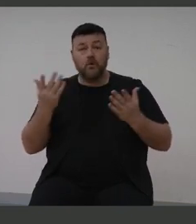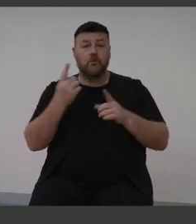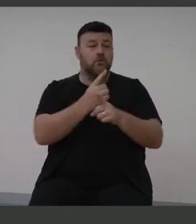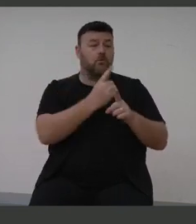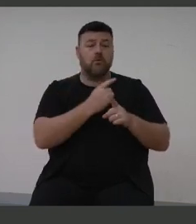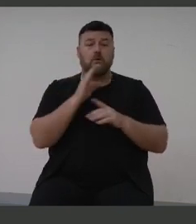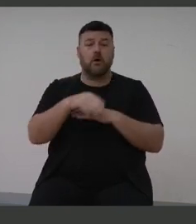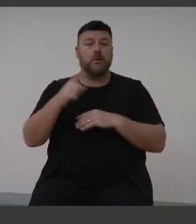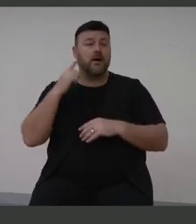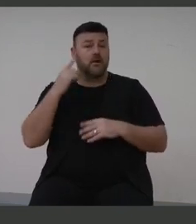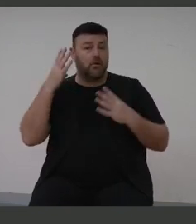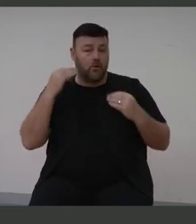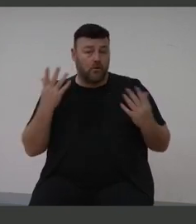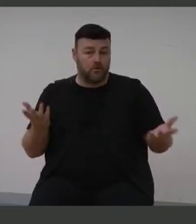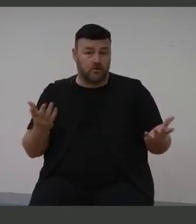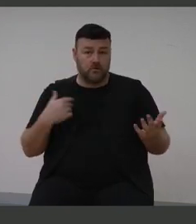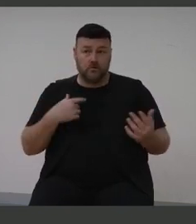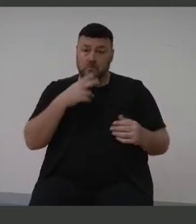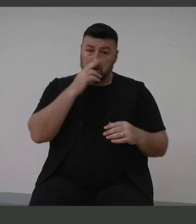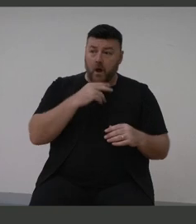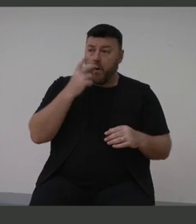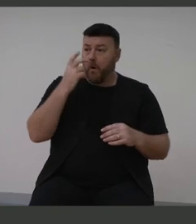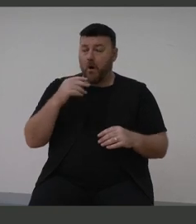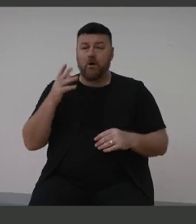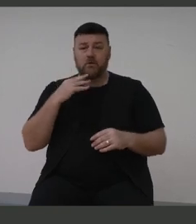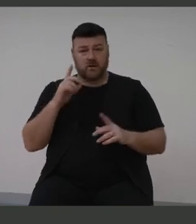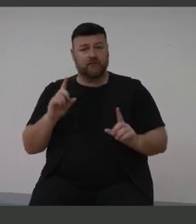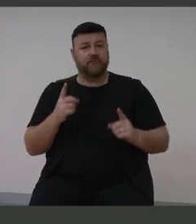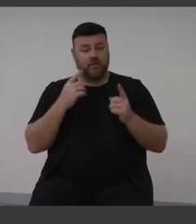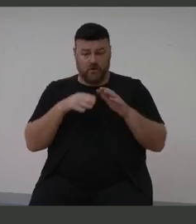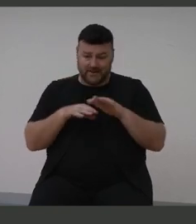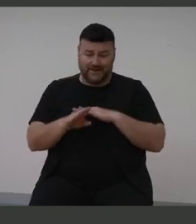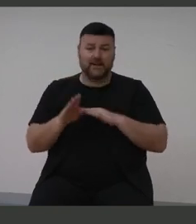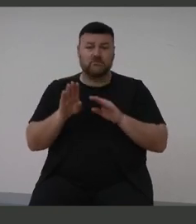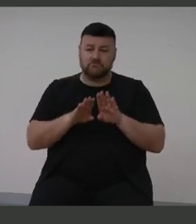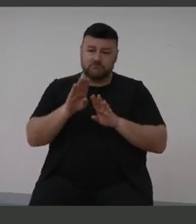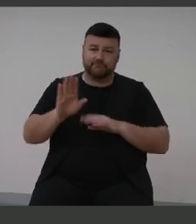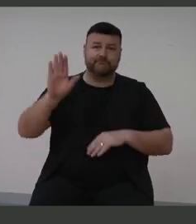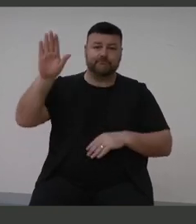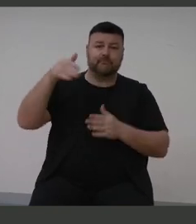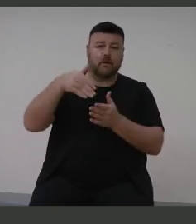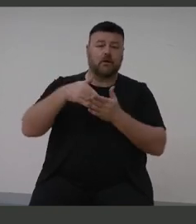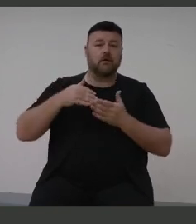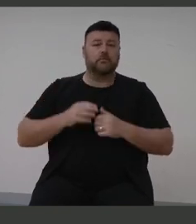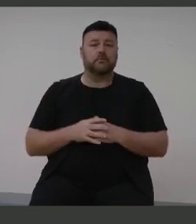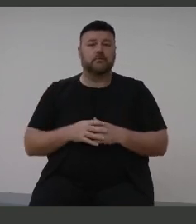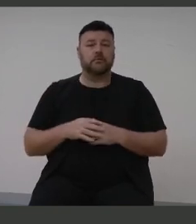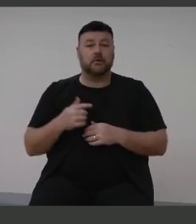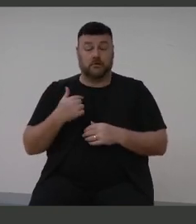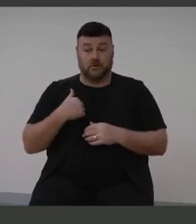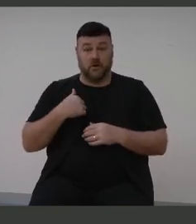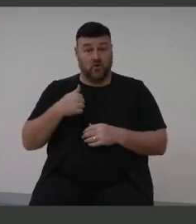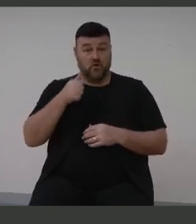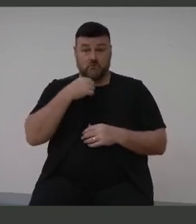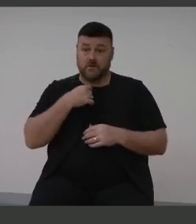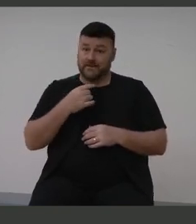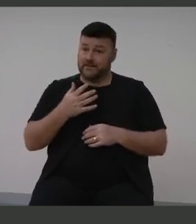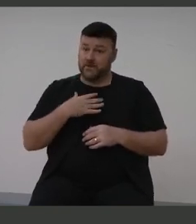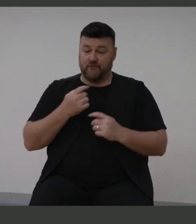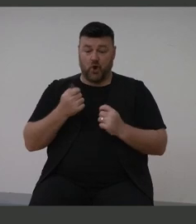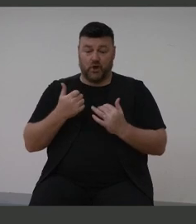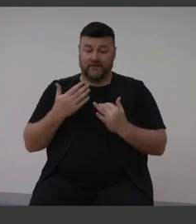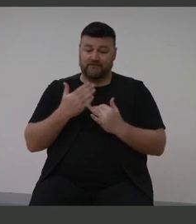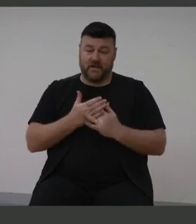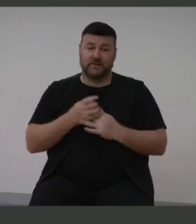are never too young or too old to take the first step towards healthy hearing. I know firsthand the importance of early intervention and